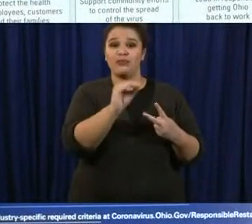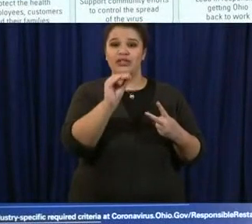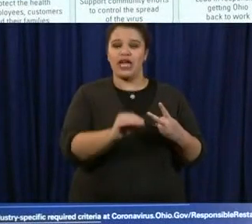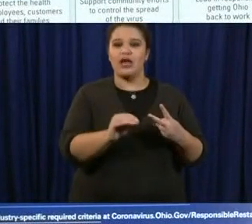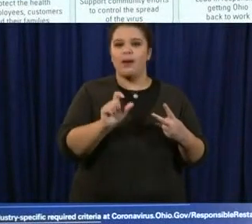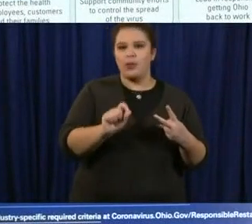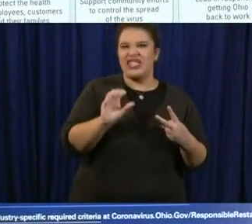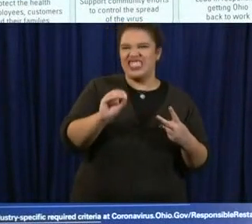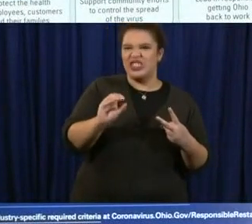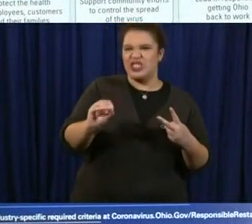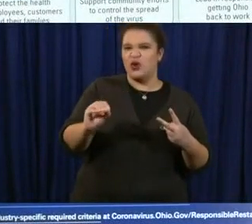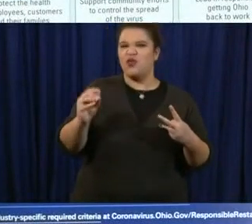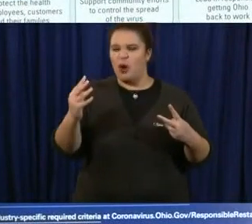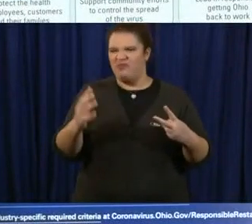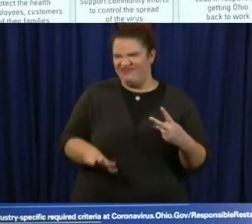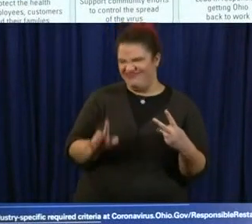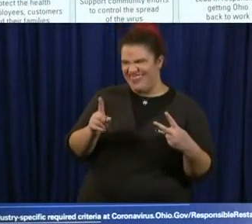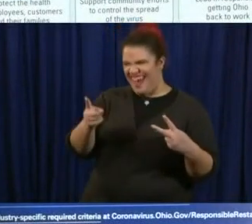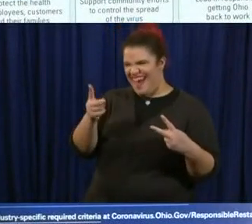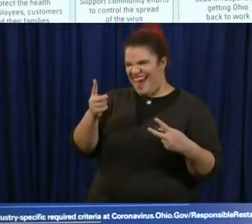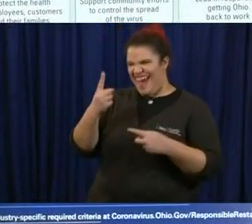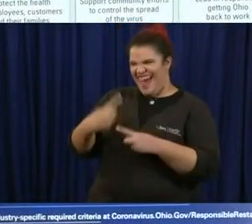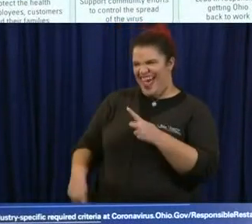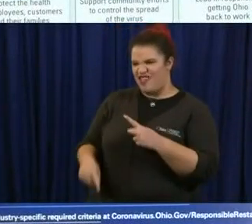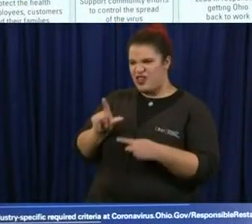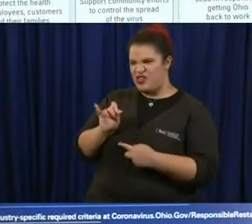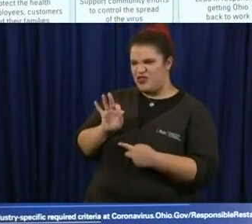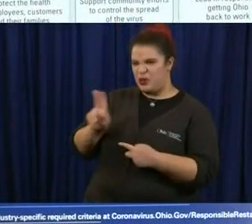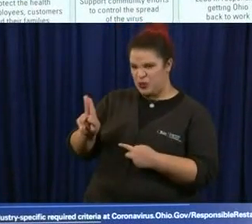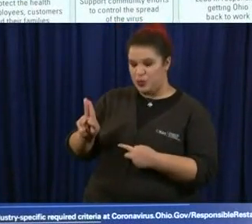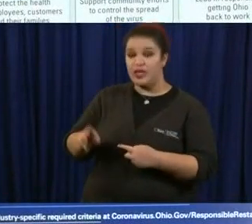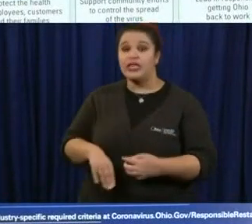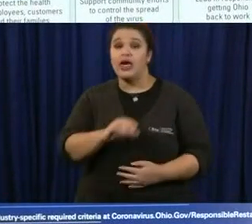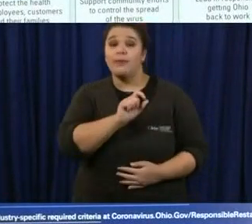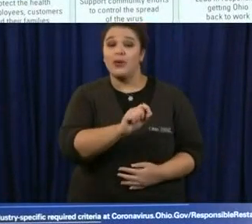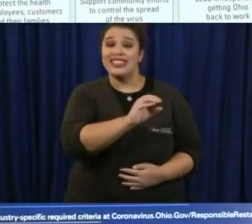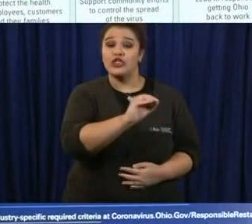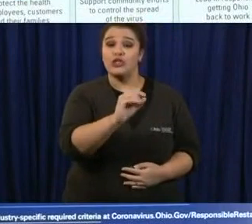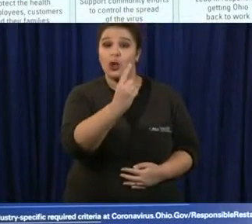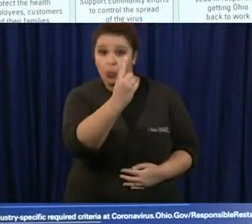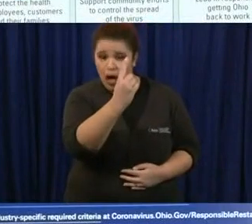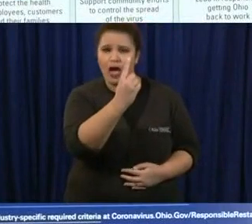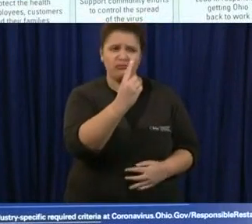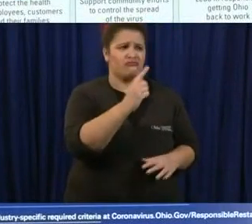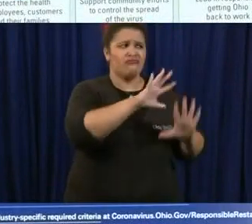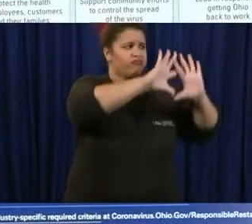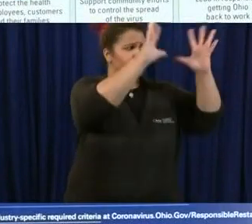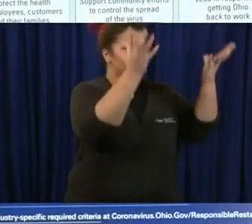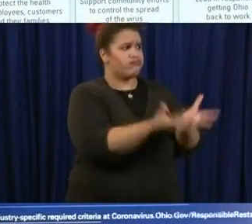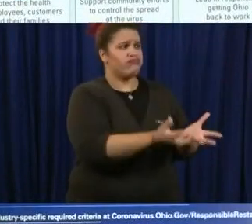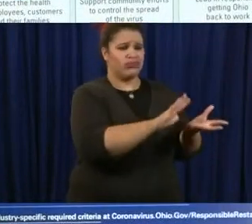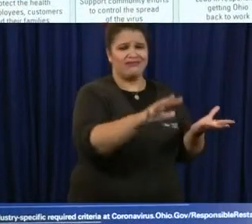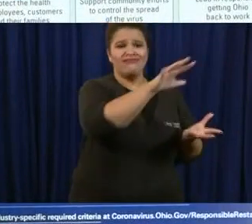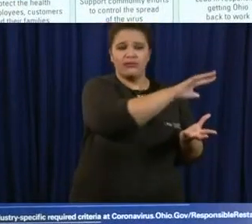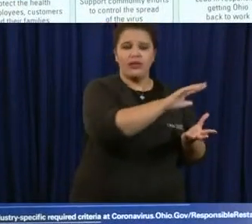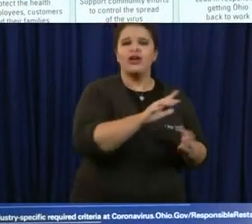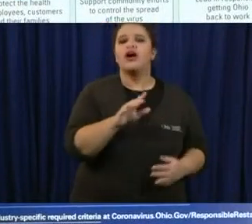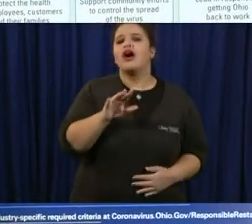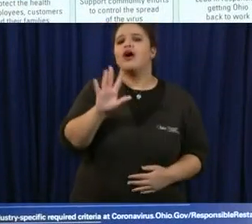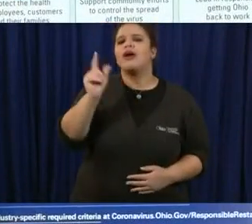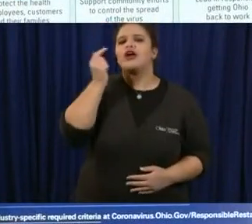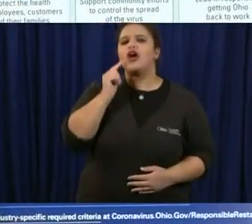about half the flu. The .001 is playing out globally. Governor DeWine, you said February